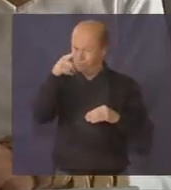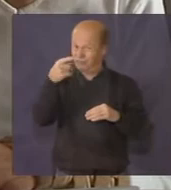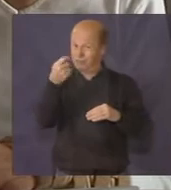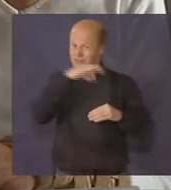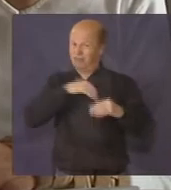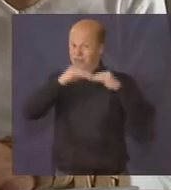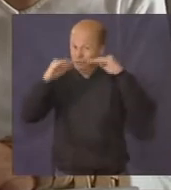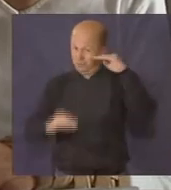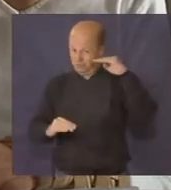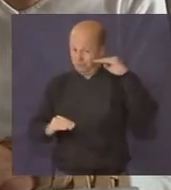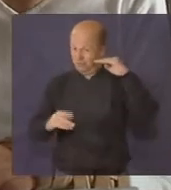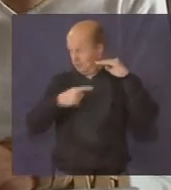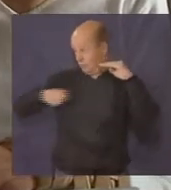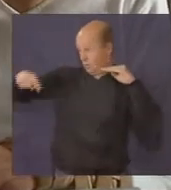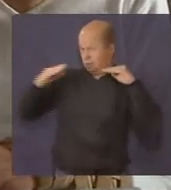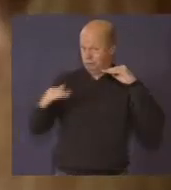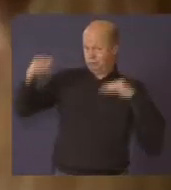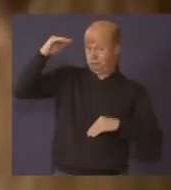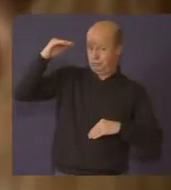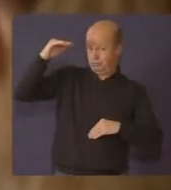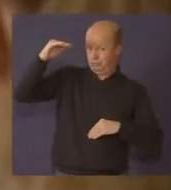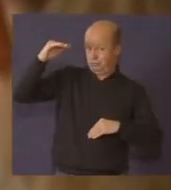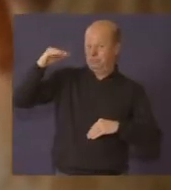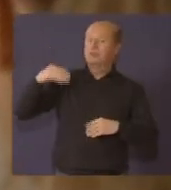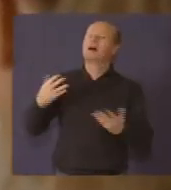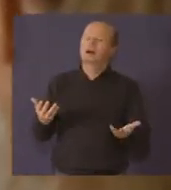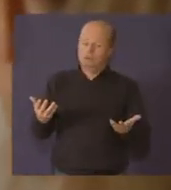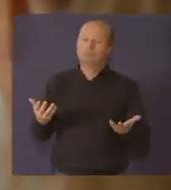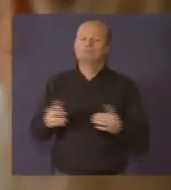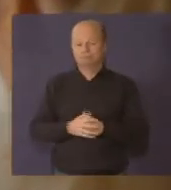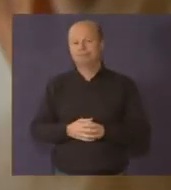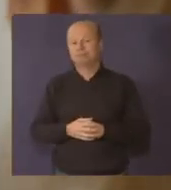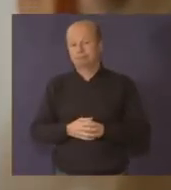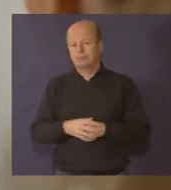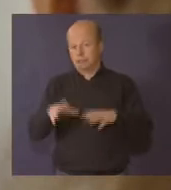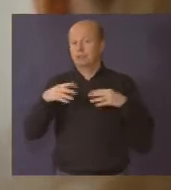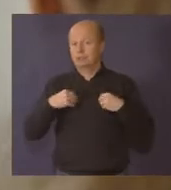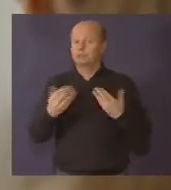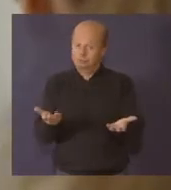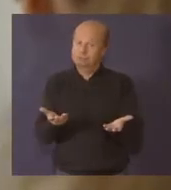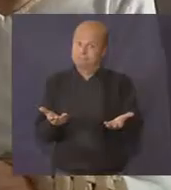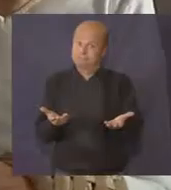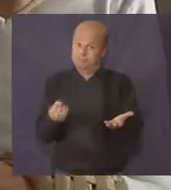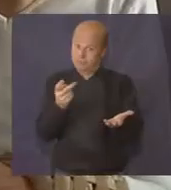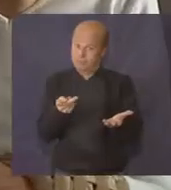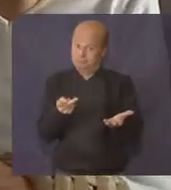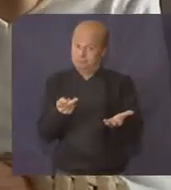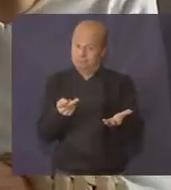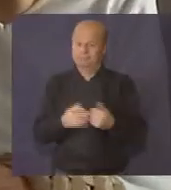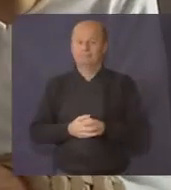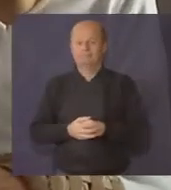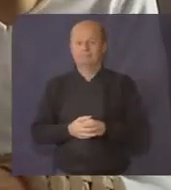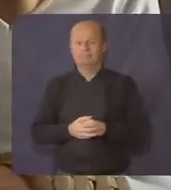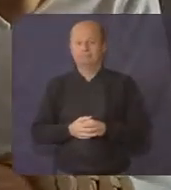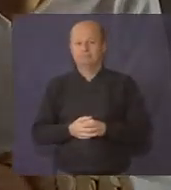You do understand that you will get lower pay than the rest of us. Yeah, I guess. Well, fine then.